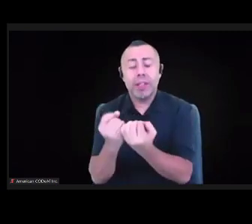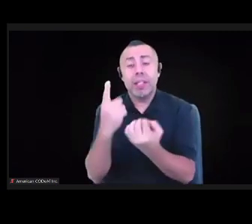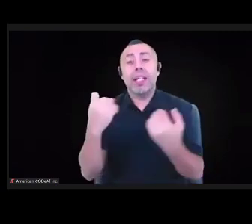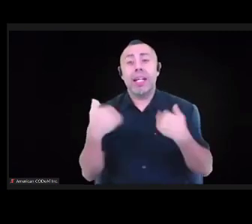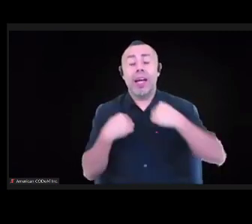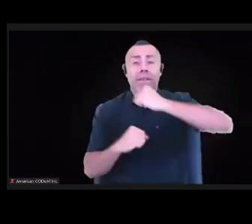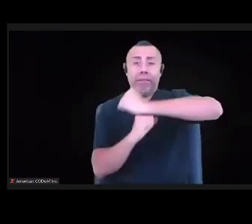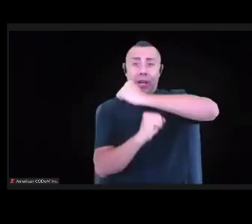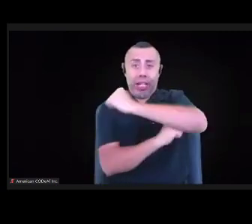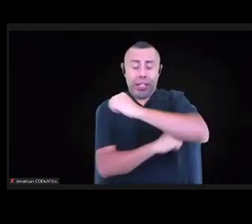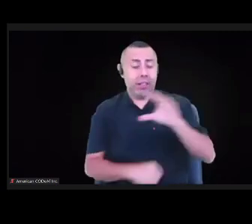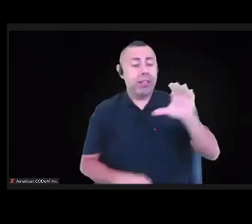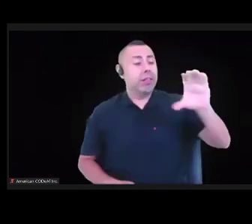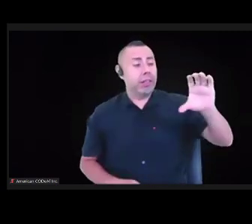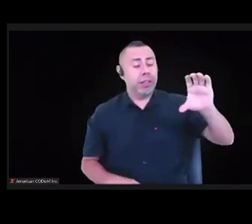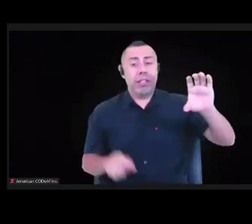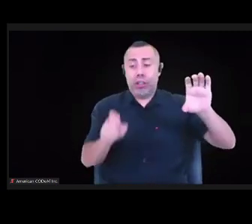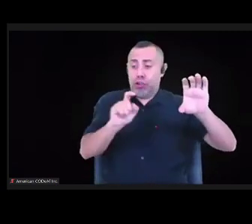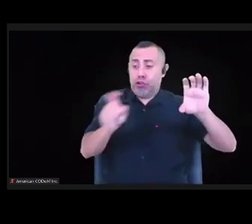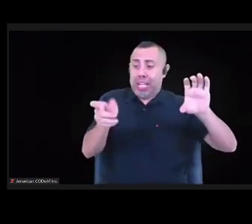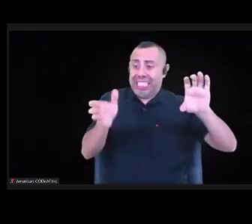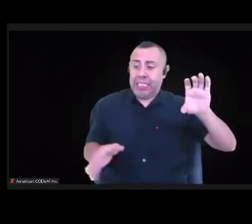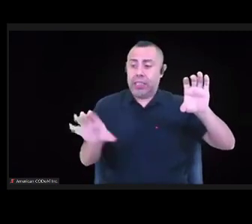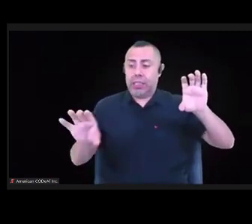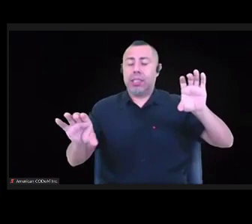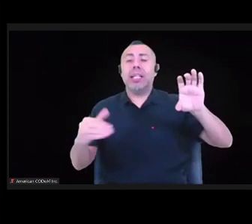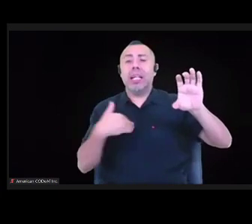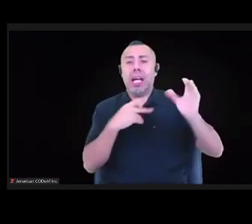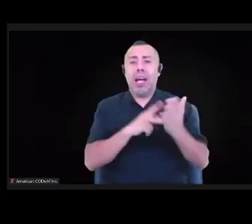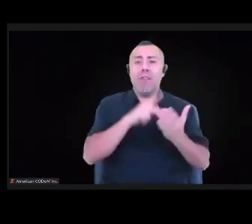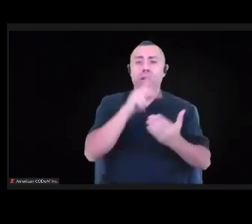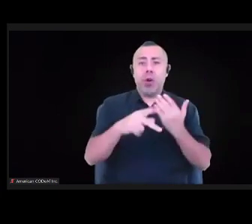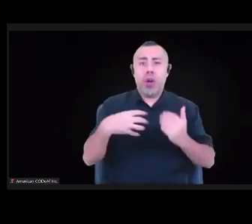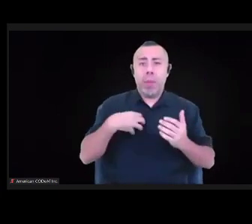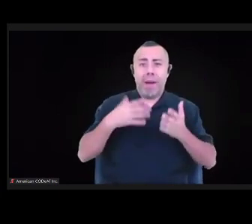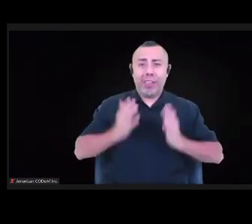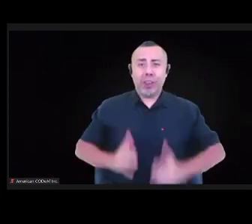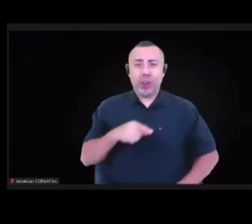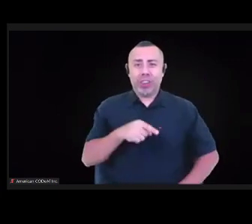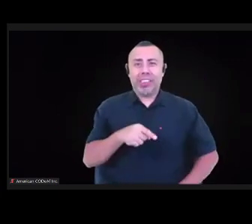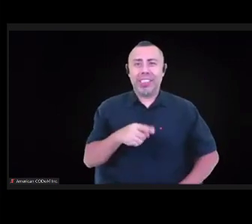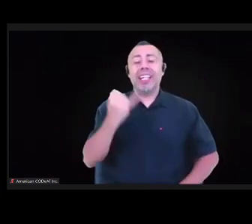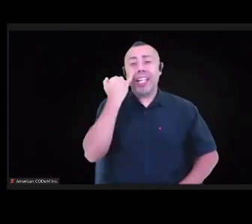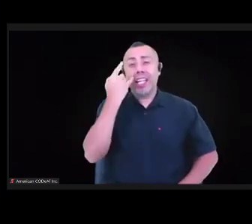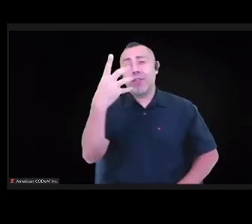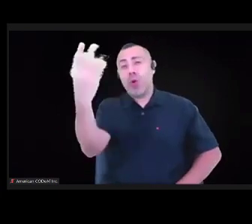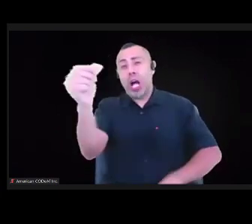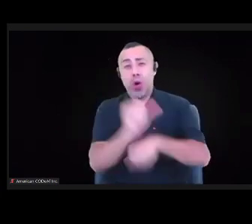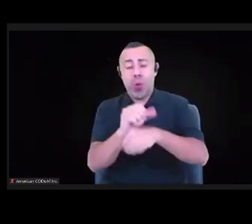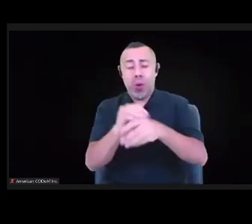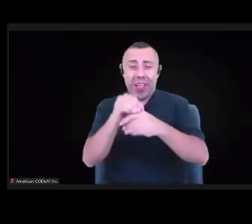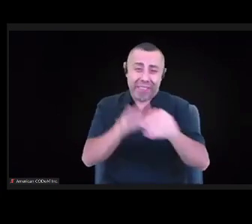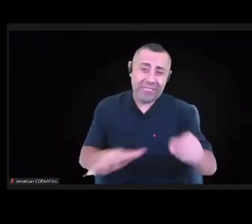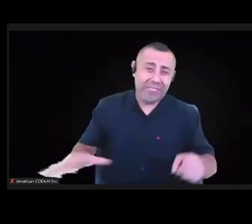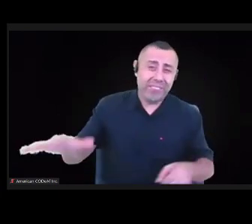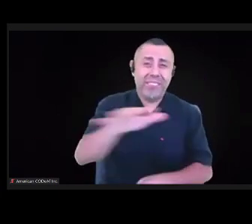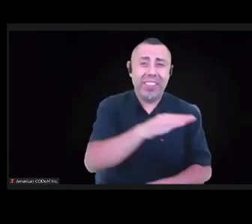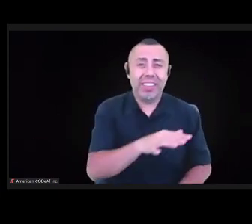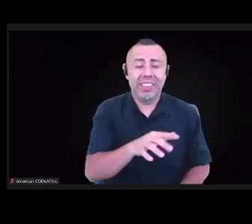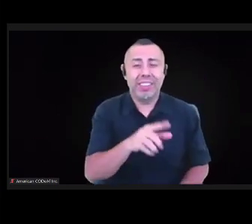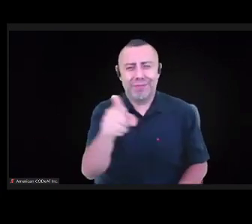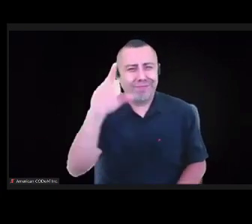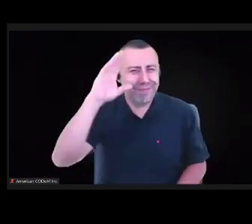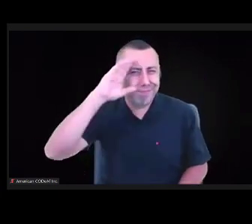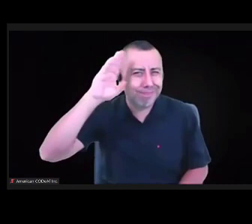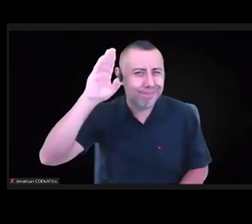foundation of program officers, and you work in the field, and you kind of get this sense that you know that it's not so simple. It's just